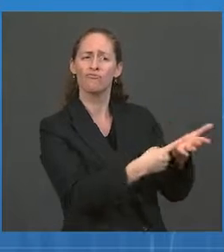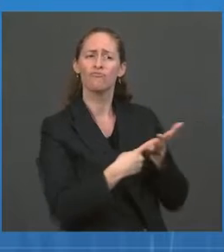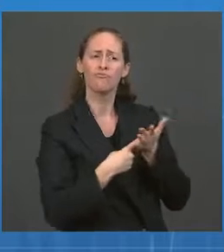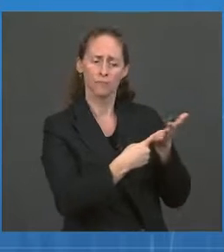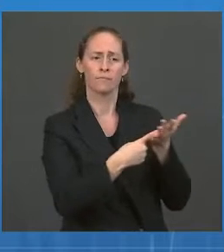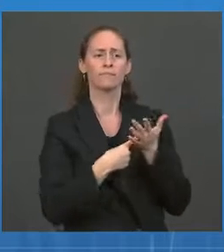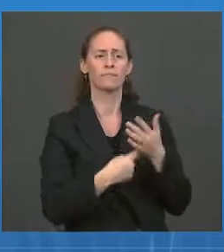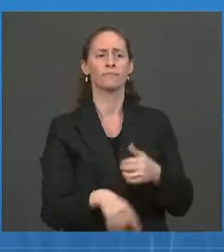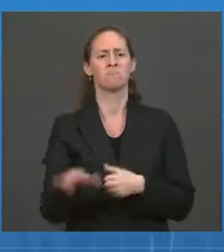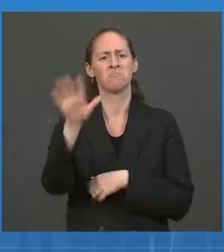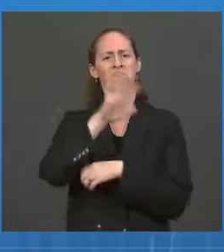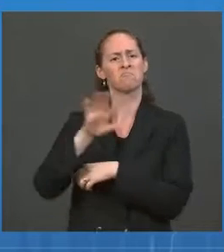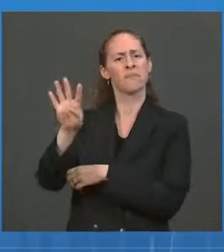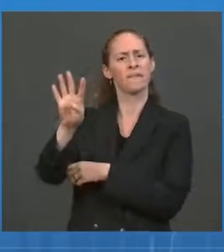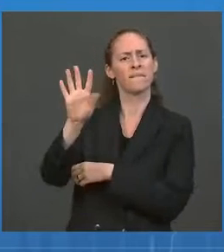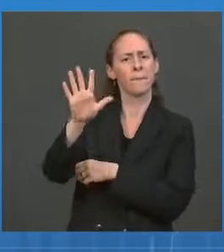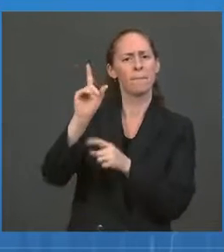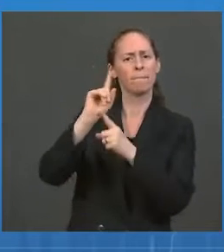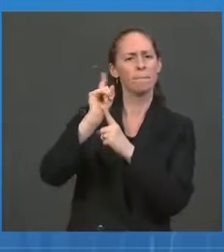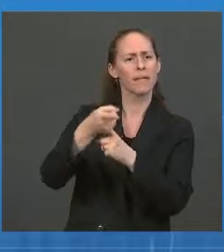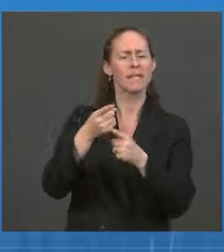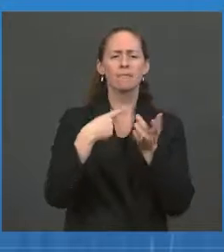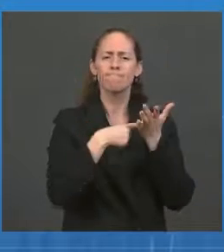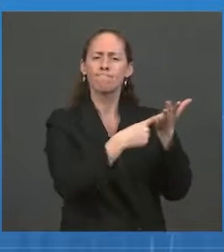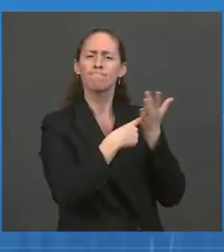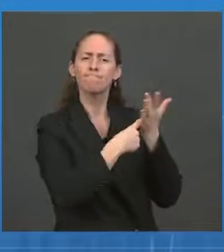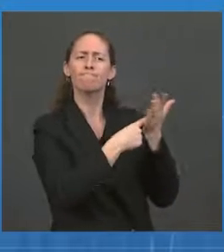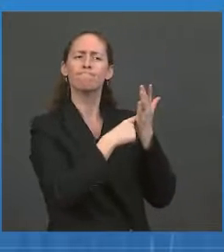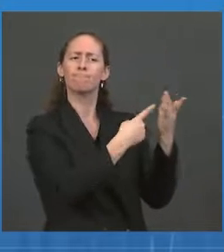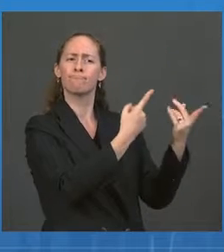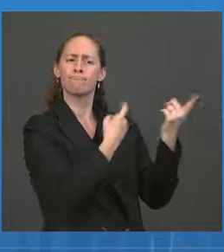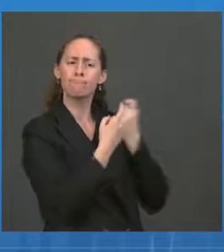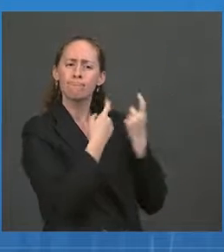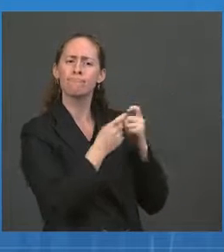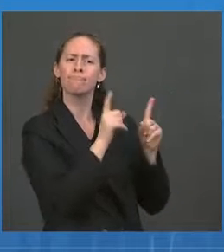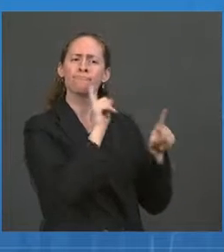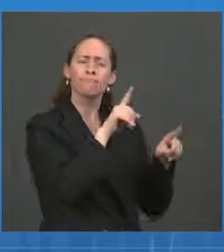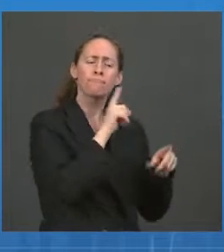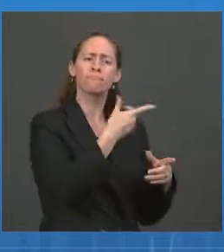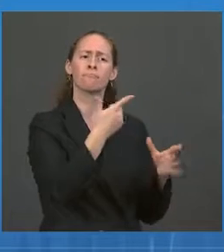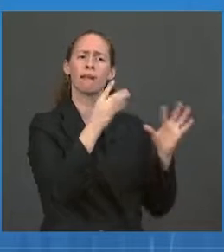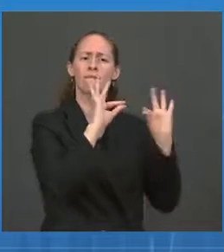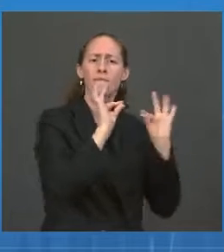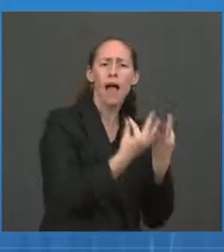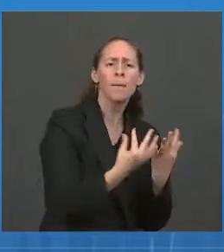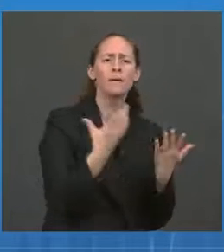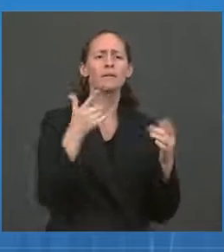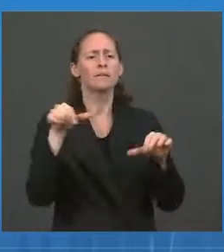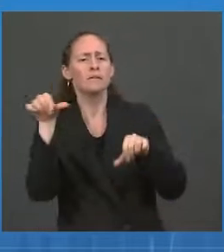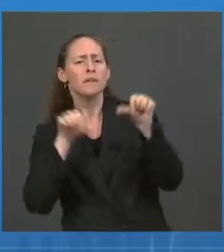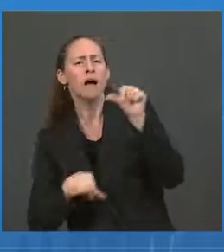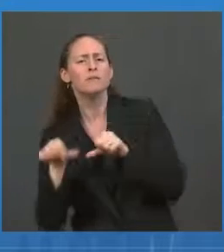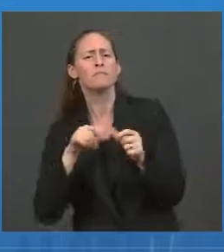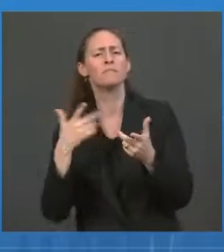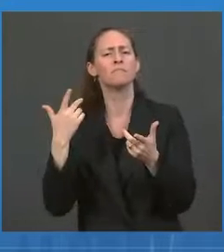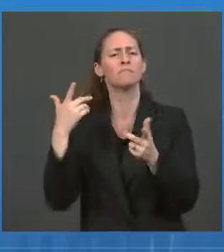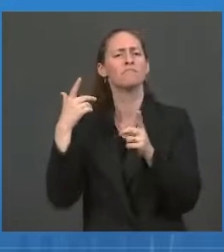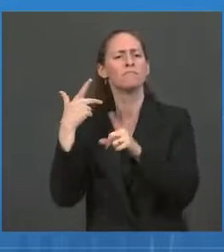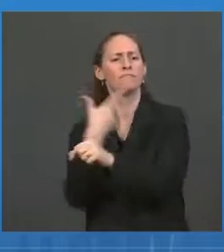45 minutes talking through his concerns. We talked about his family, the science behind the vaccines, claims he had seen online that